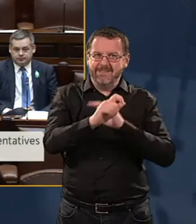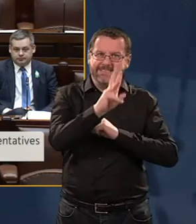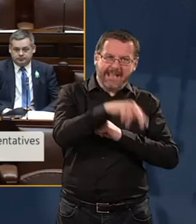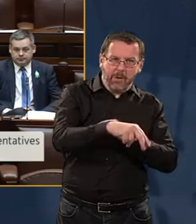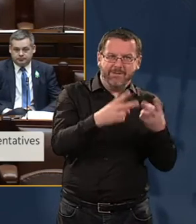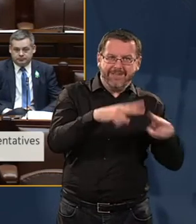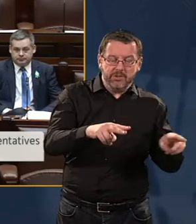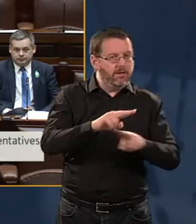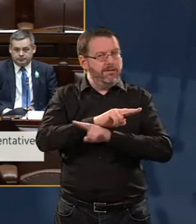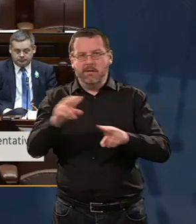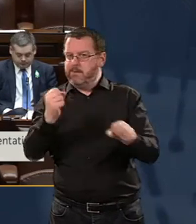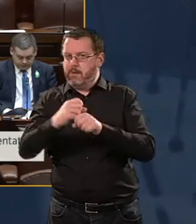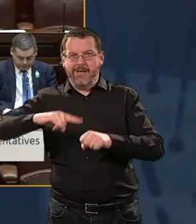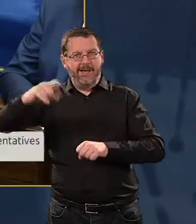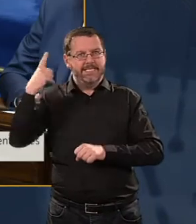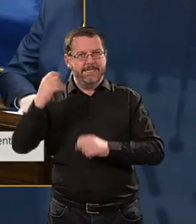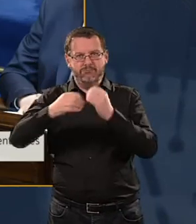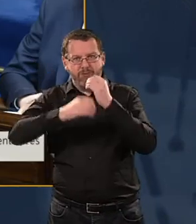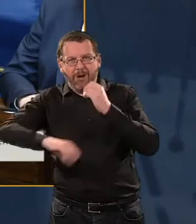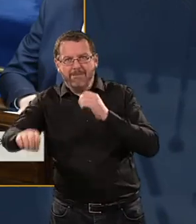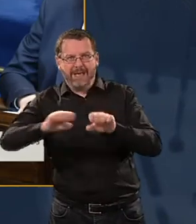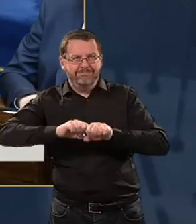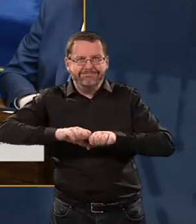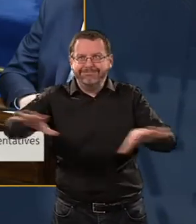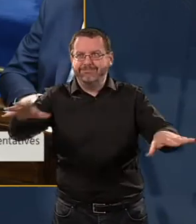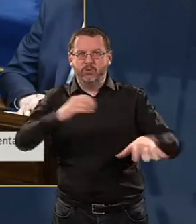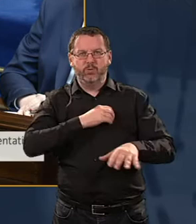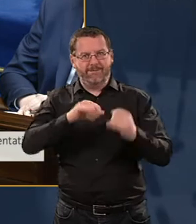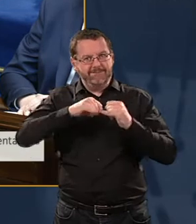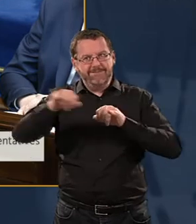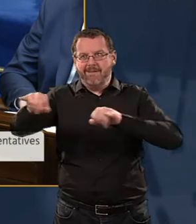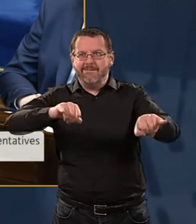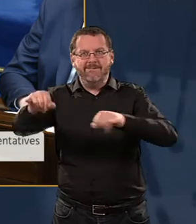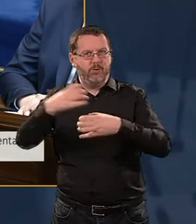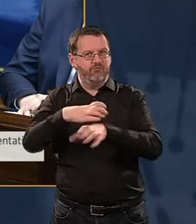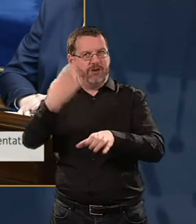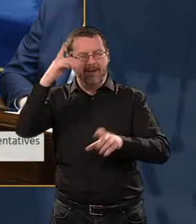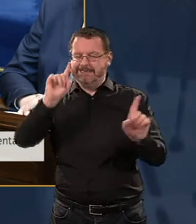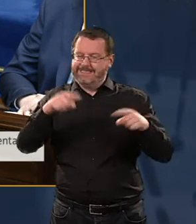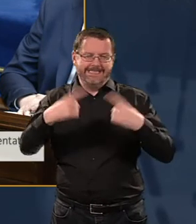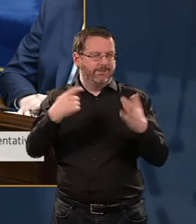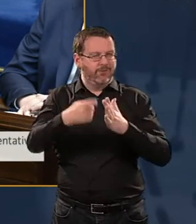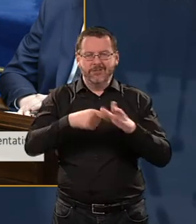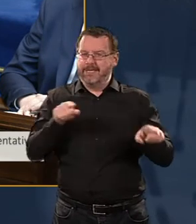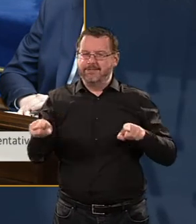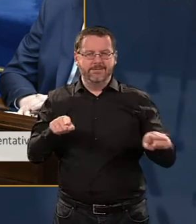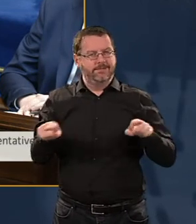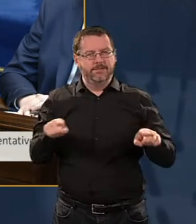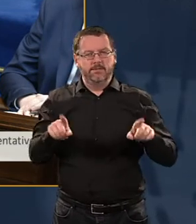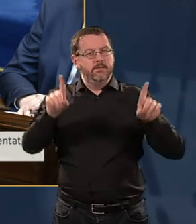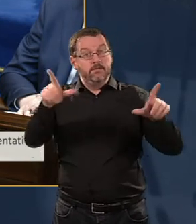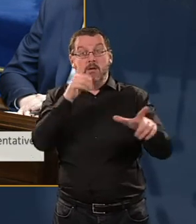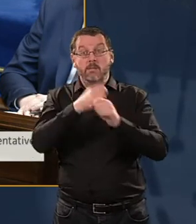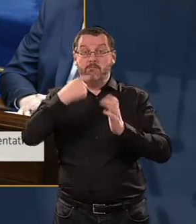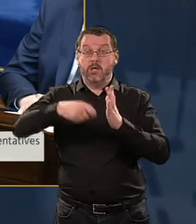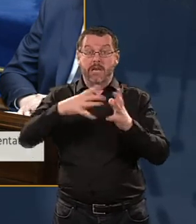businesses in Ireland. If we look at the scale of this